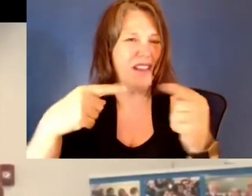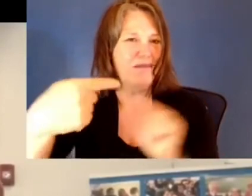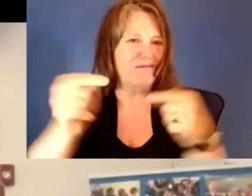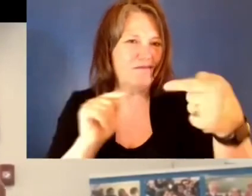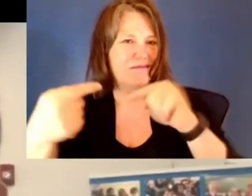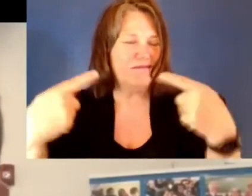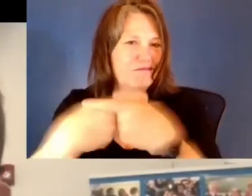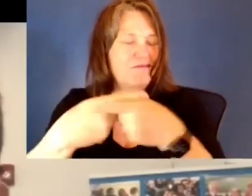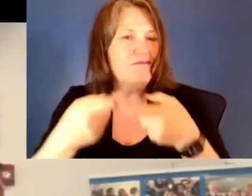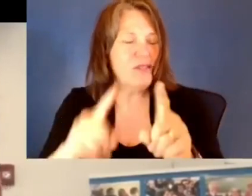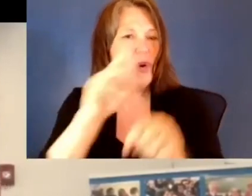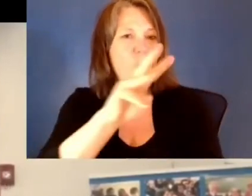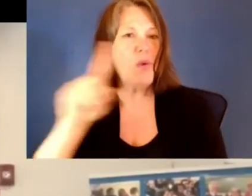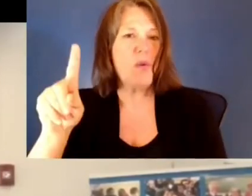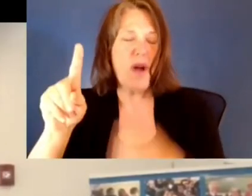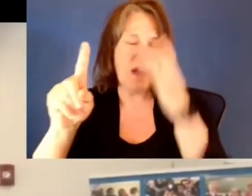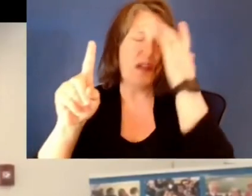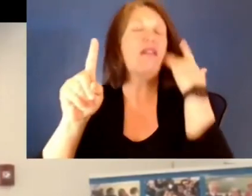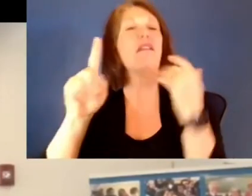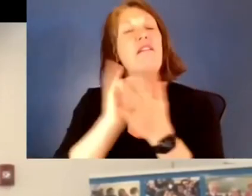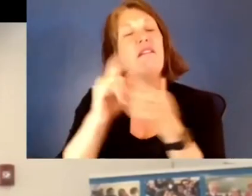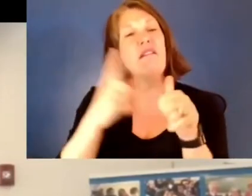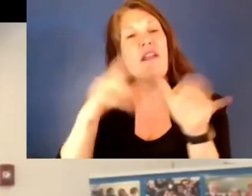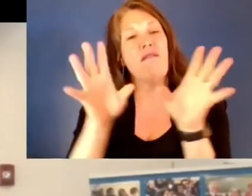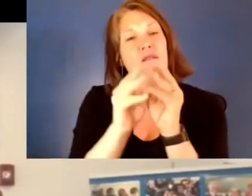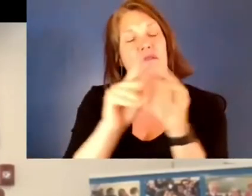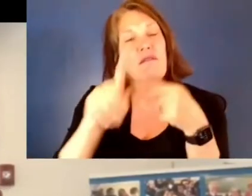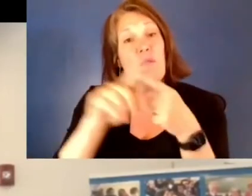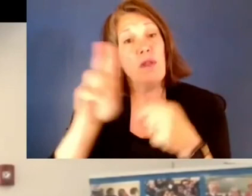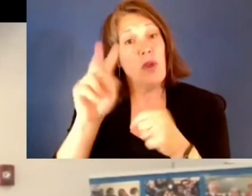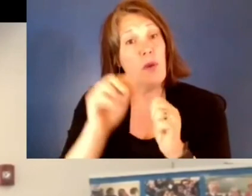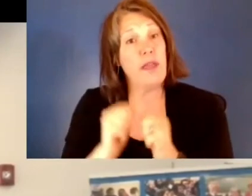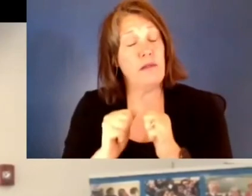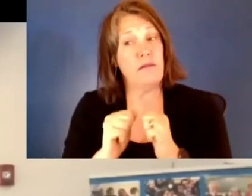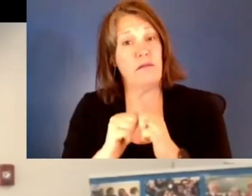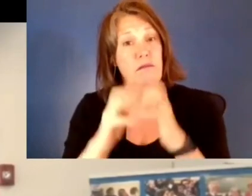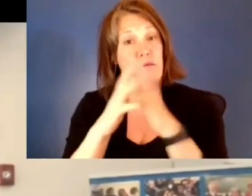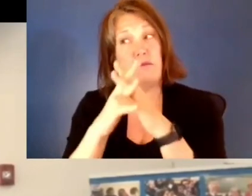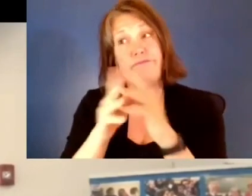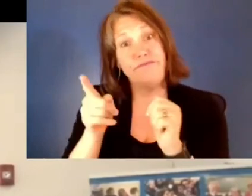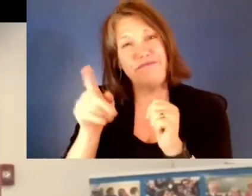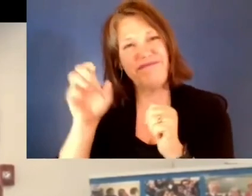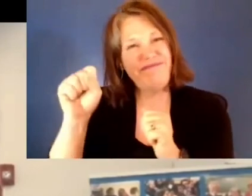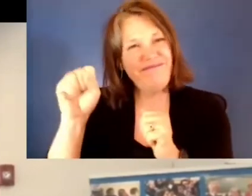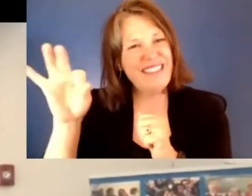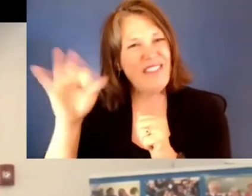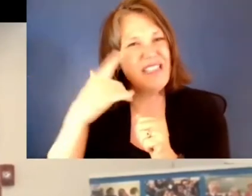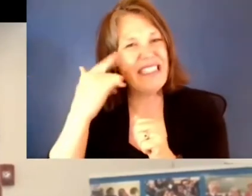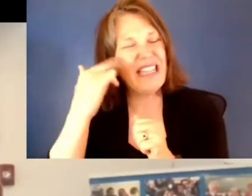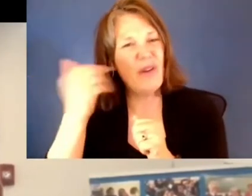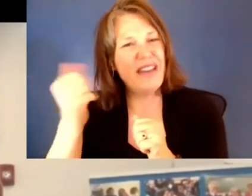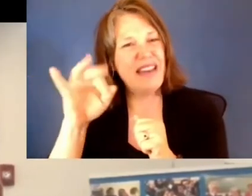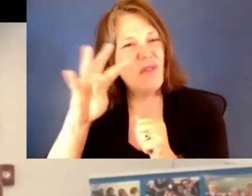that first meeting, when the UN was being created out in San Francisco in 1945, a governor of the state of